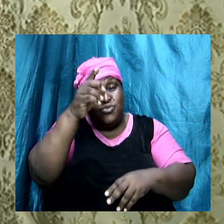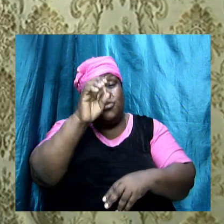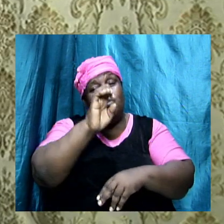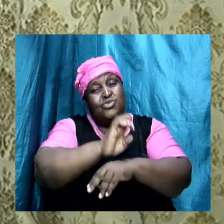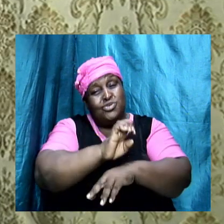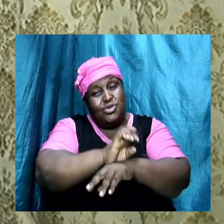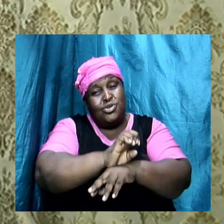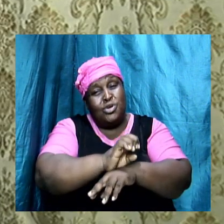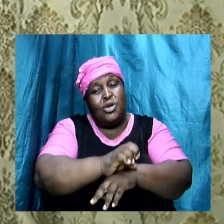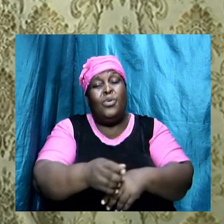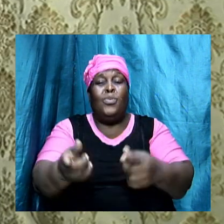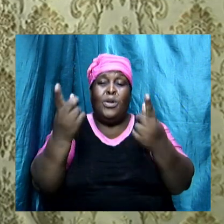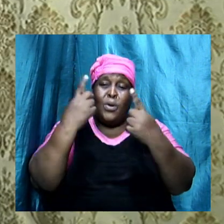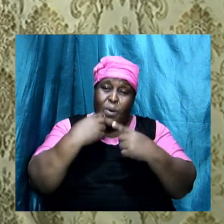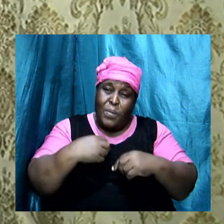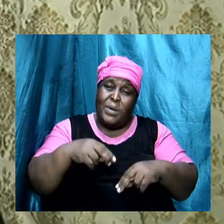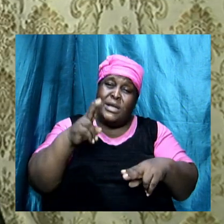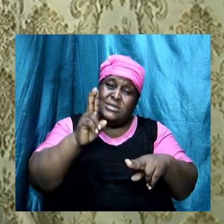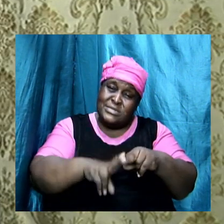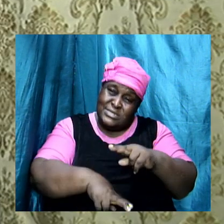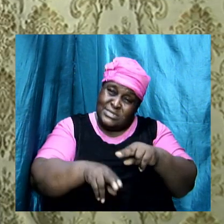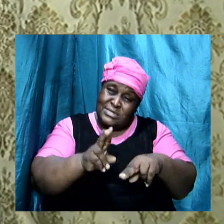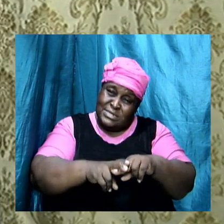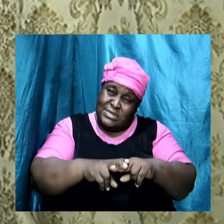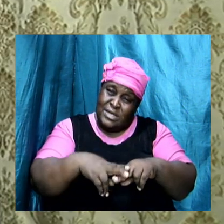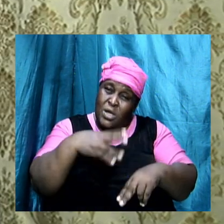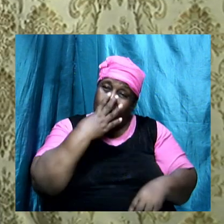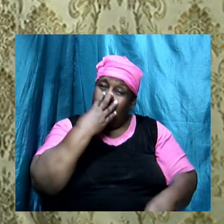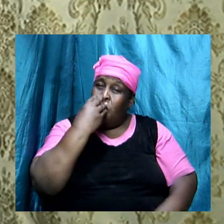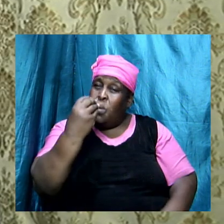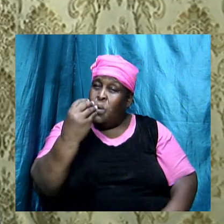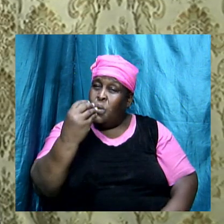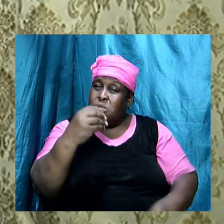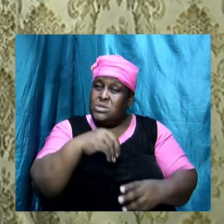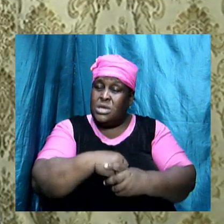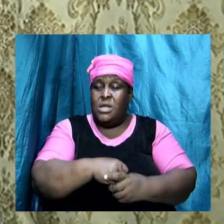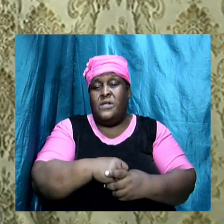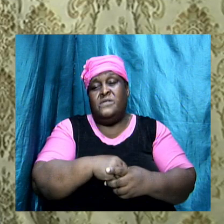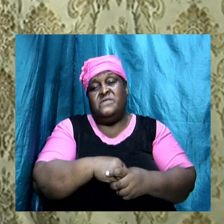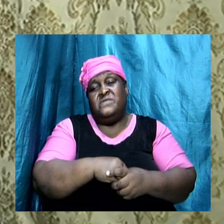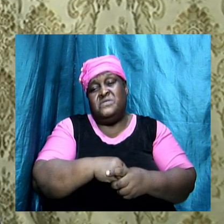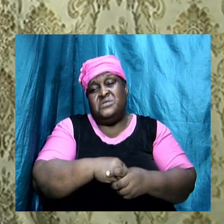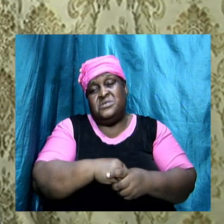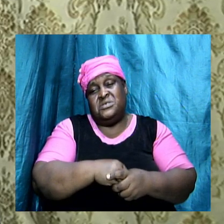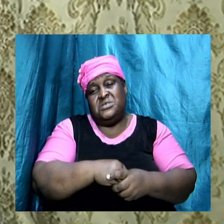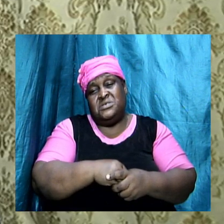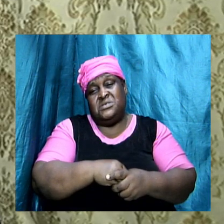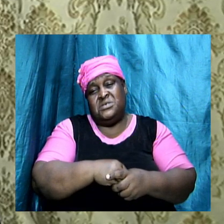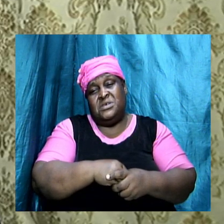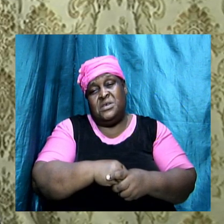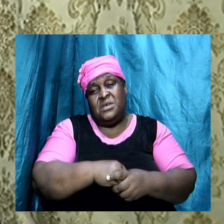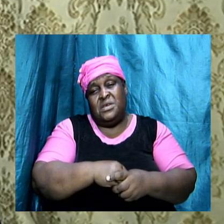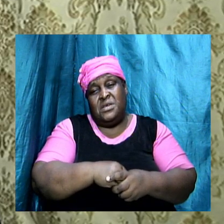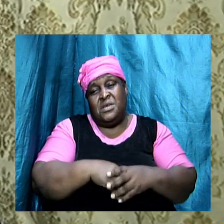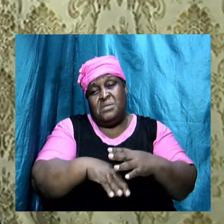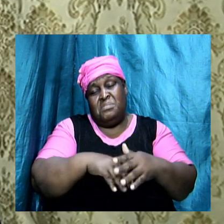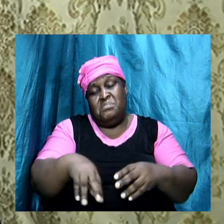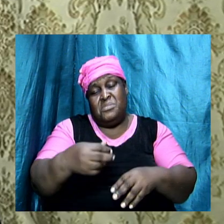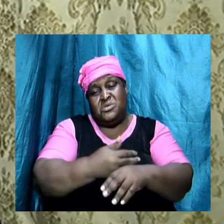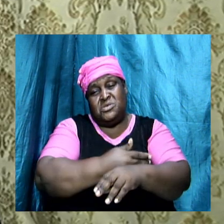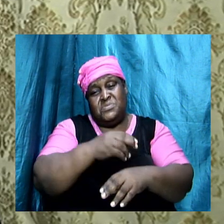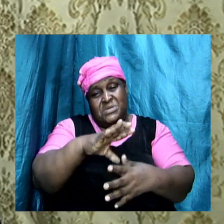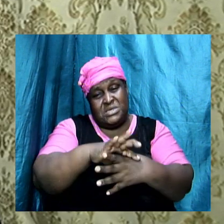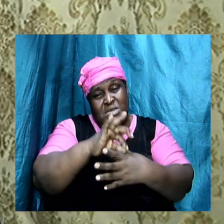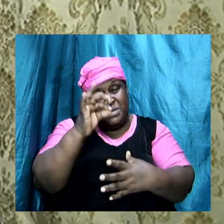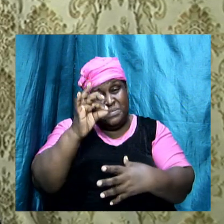But I want you to know that there are wolves in sheep clothing, and as people of God, we must be aware. So